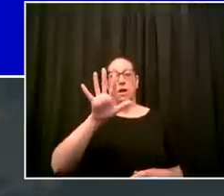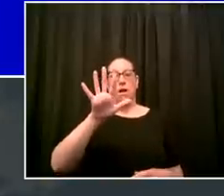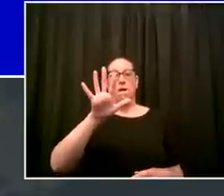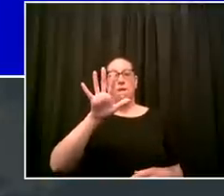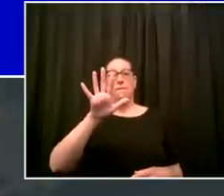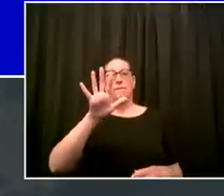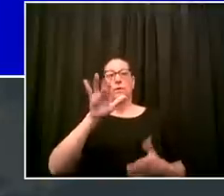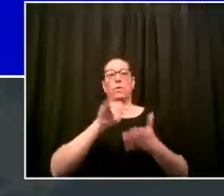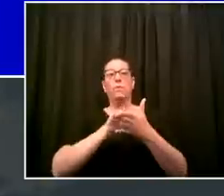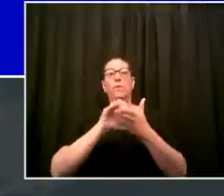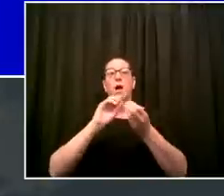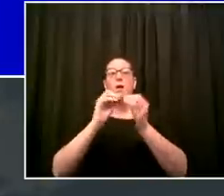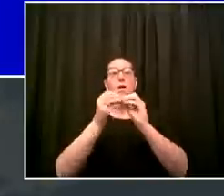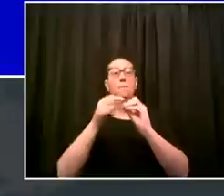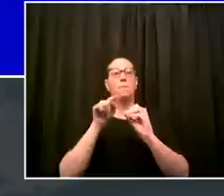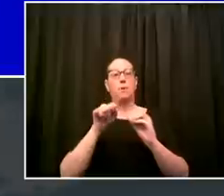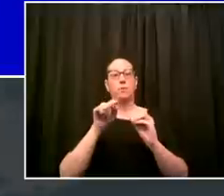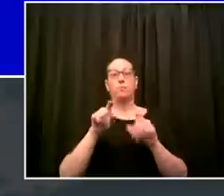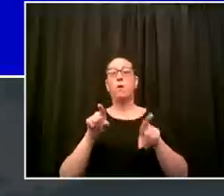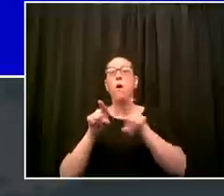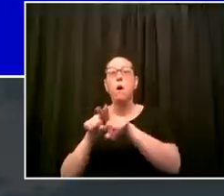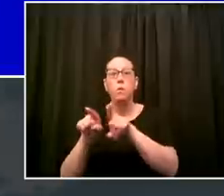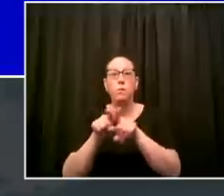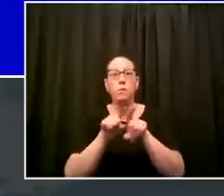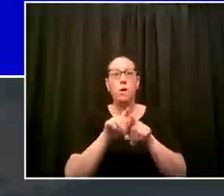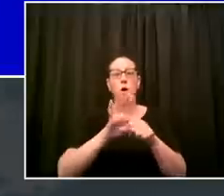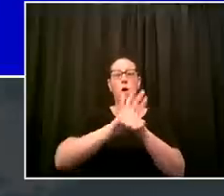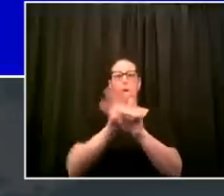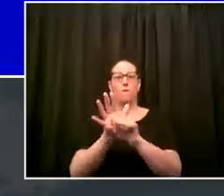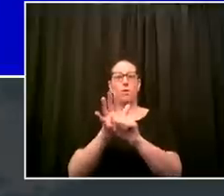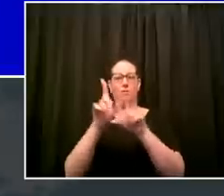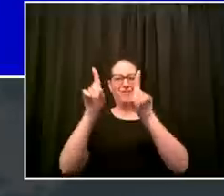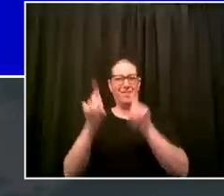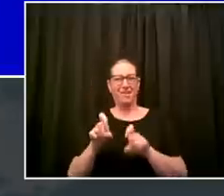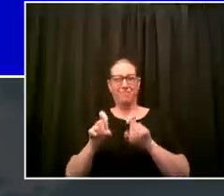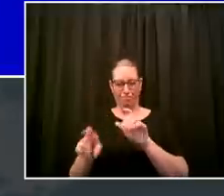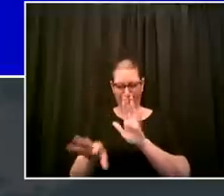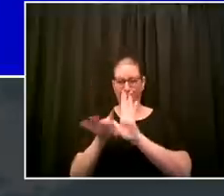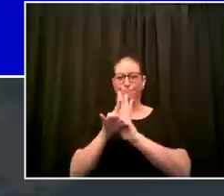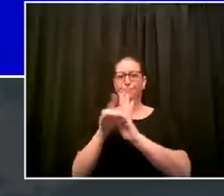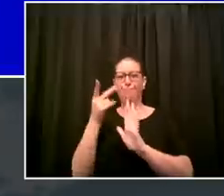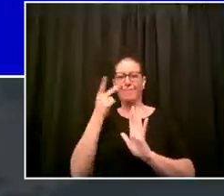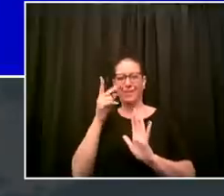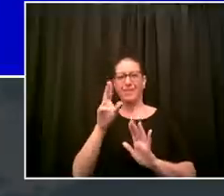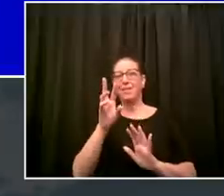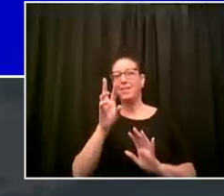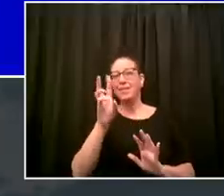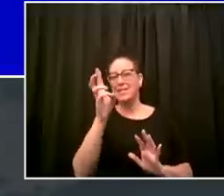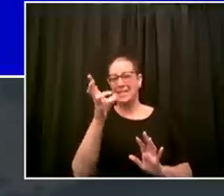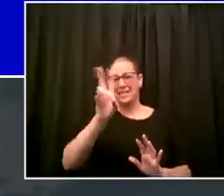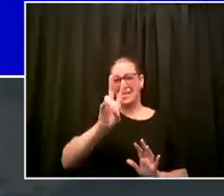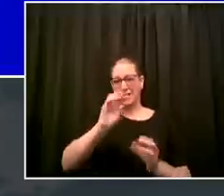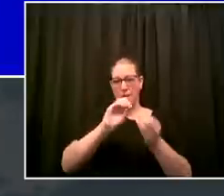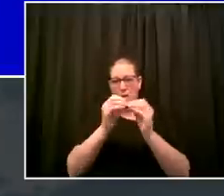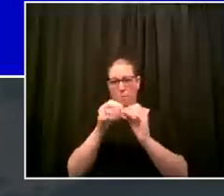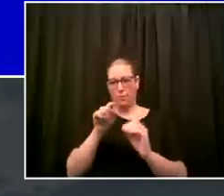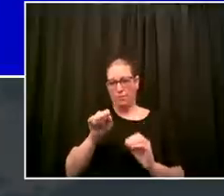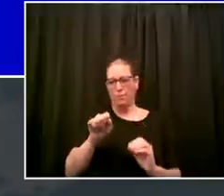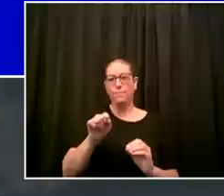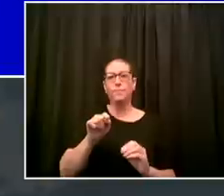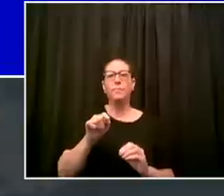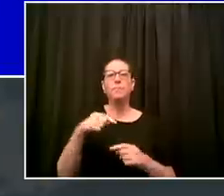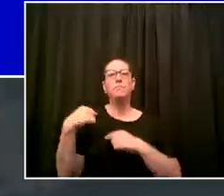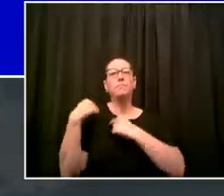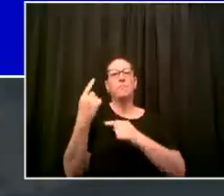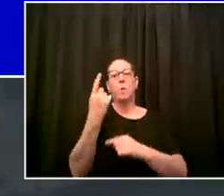for covid 19 or had antibodies and we did lose one child and again our goal is to never lose another we'll